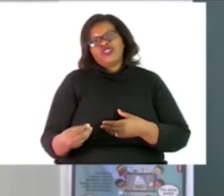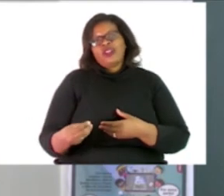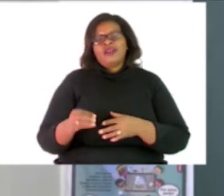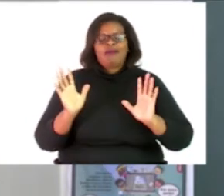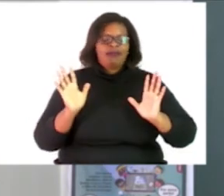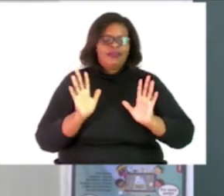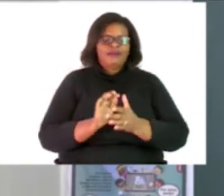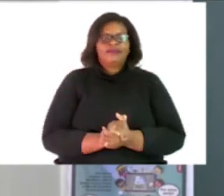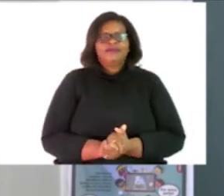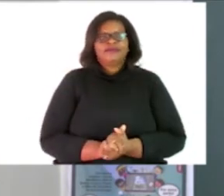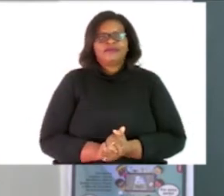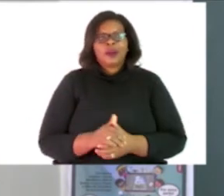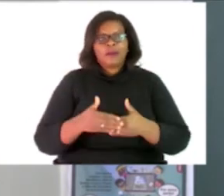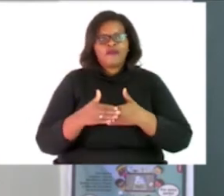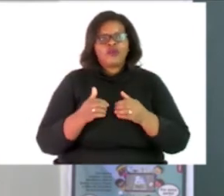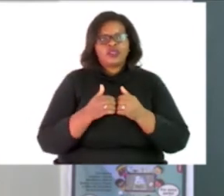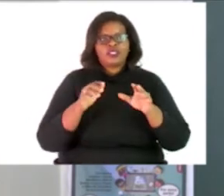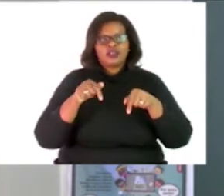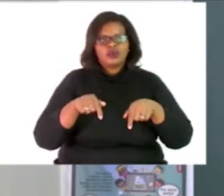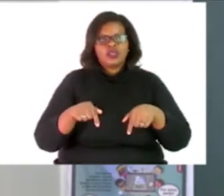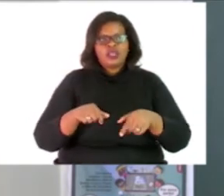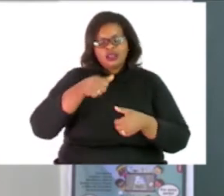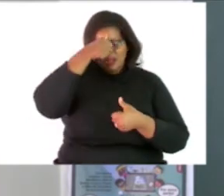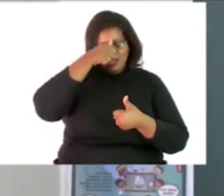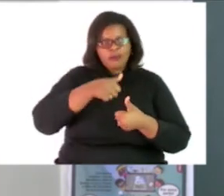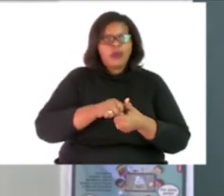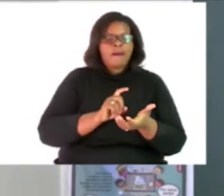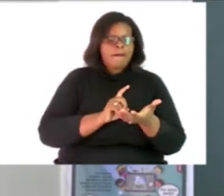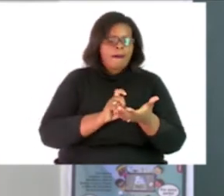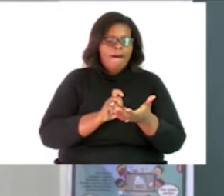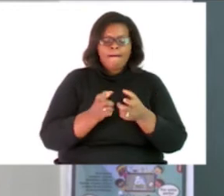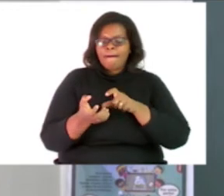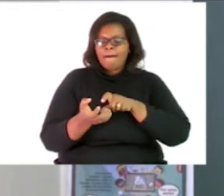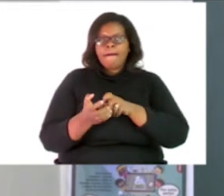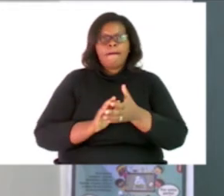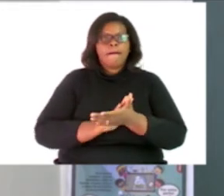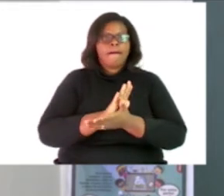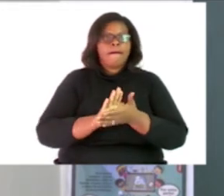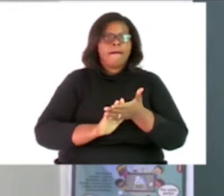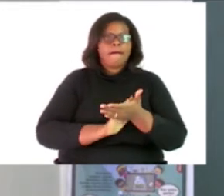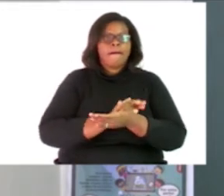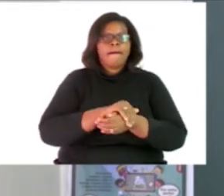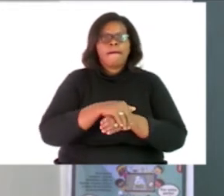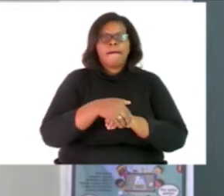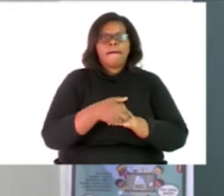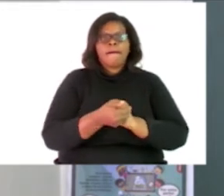Before we start with our lesson for today, let us remember to sanitize. Make sure you spray your hands,